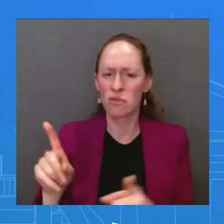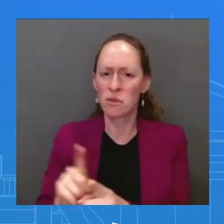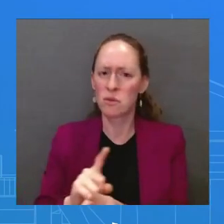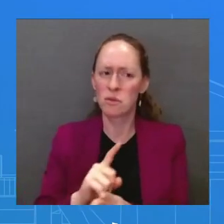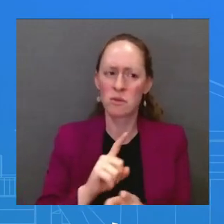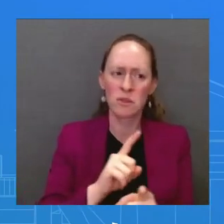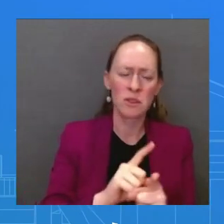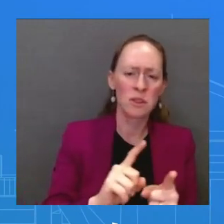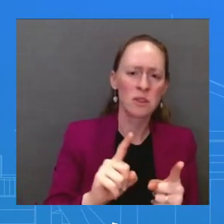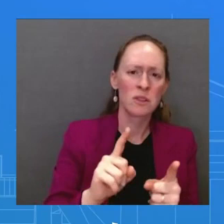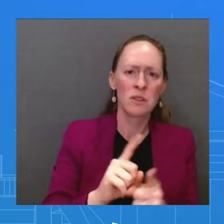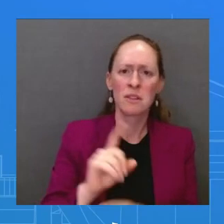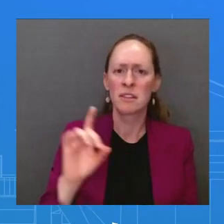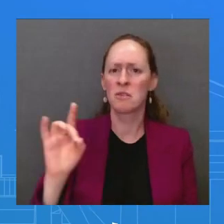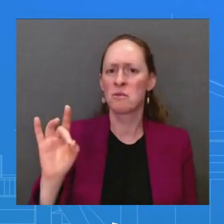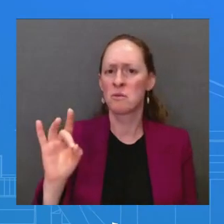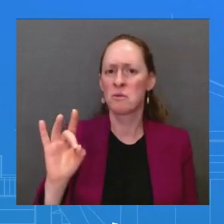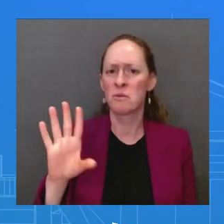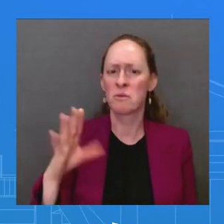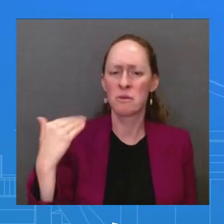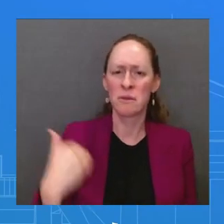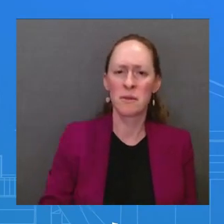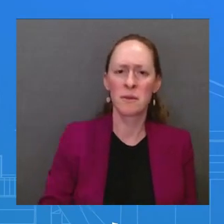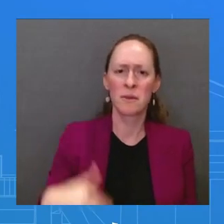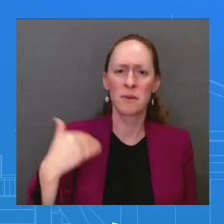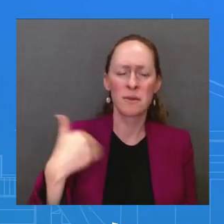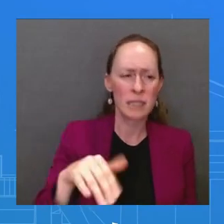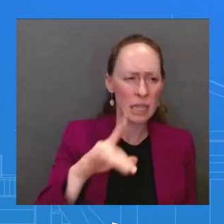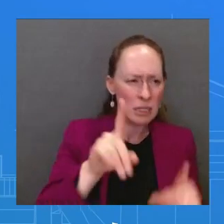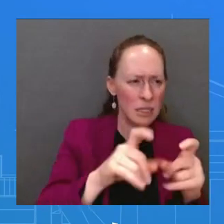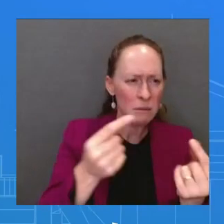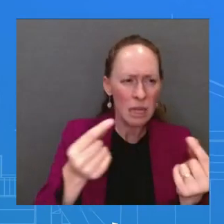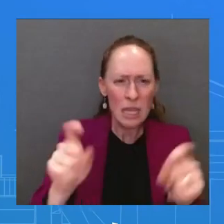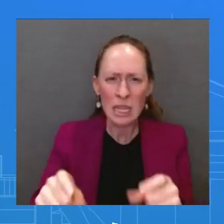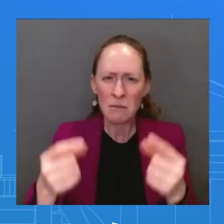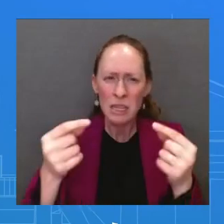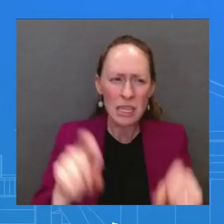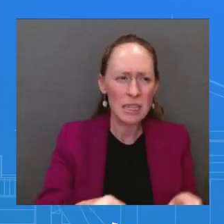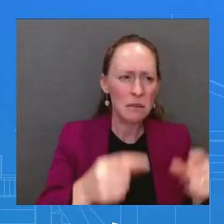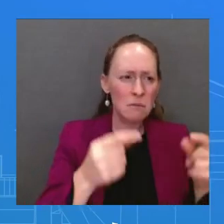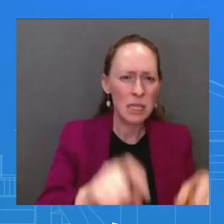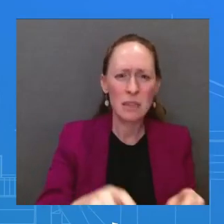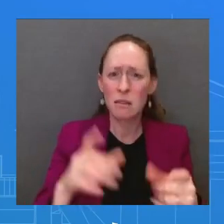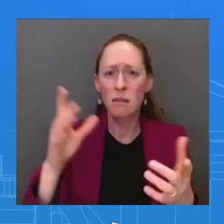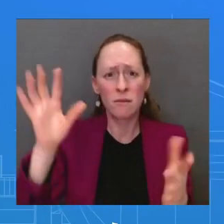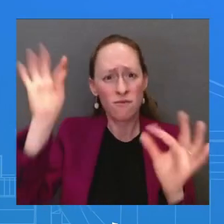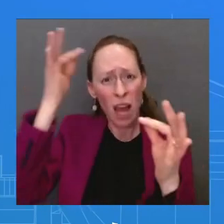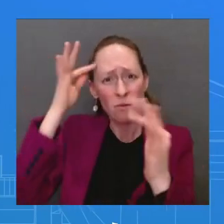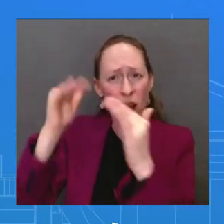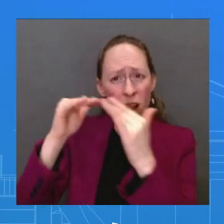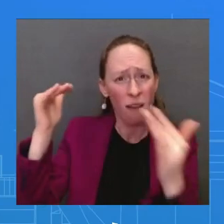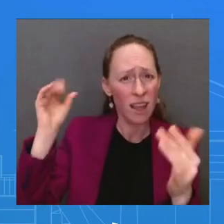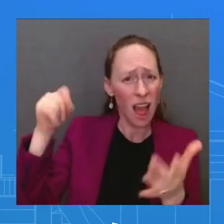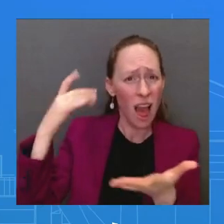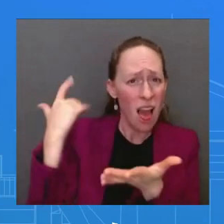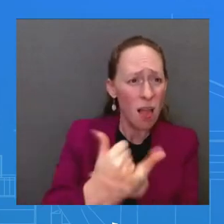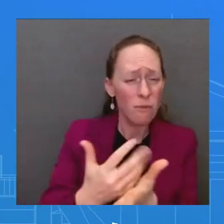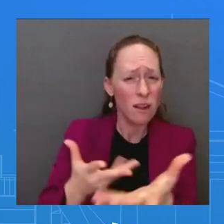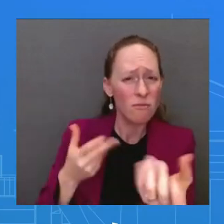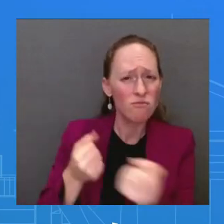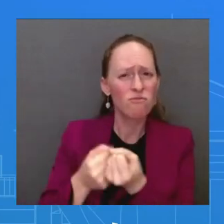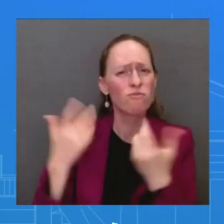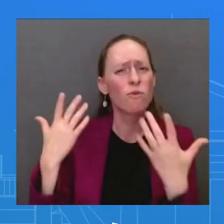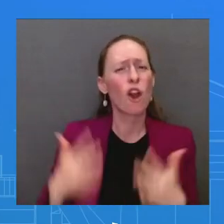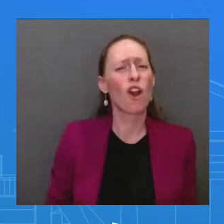need. What is it – what else do they need from the federal government? So the president is going to go to East Palestine. I don't have a time or date